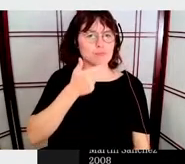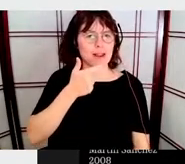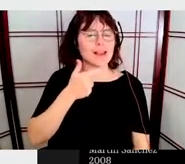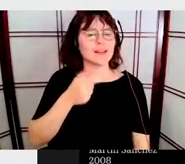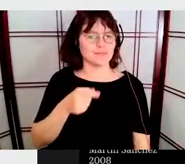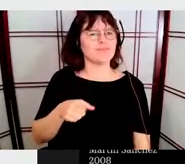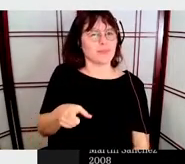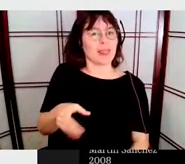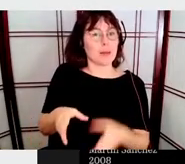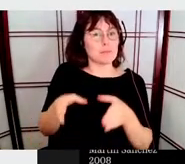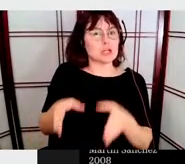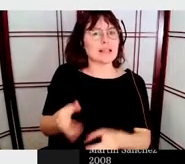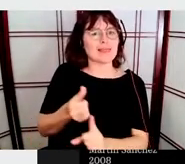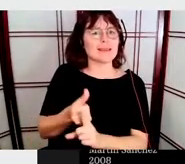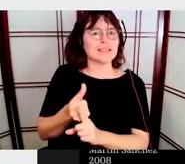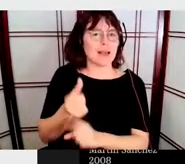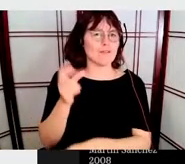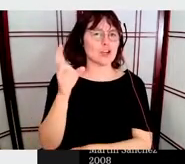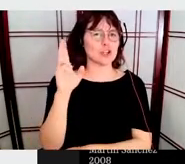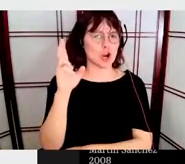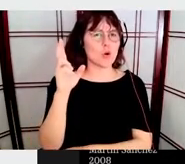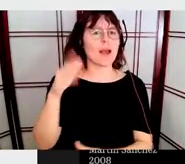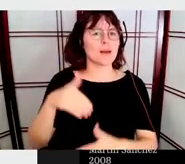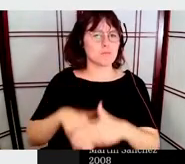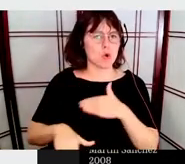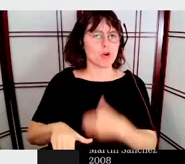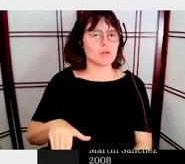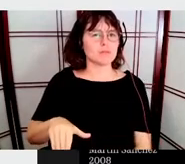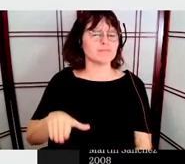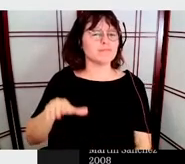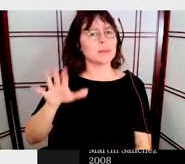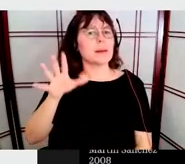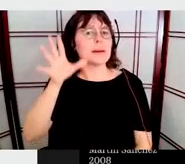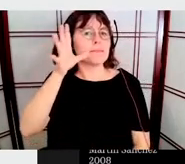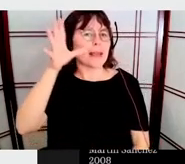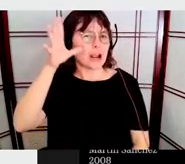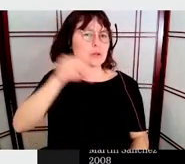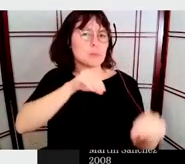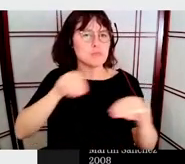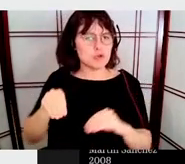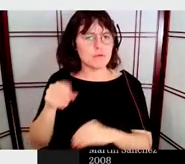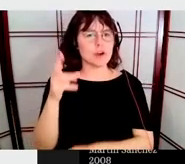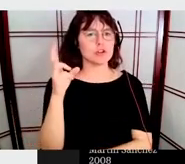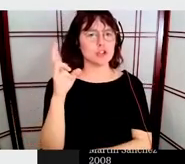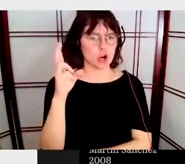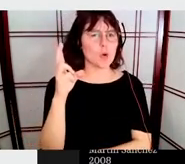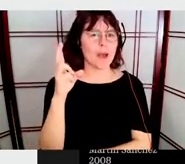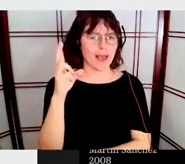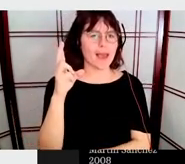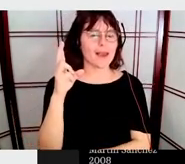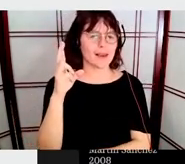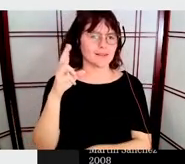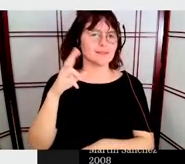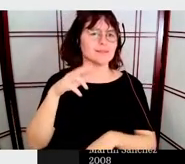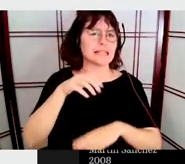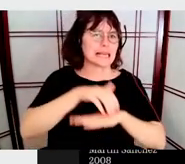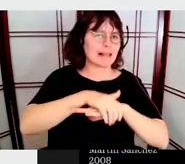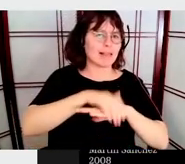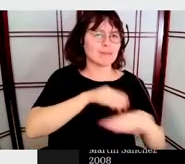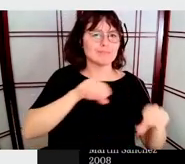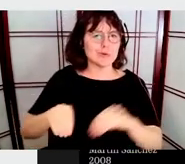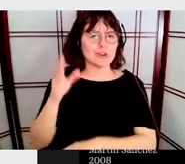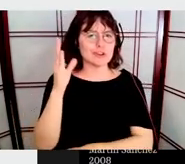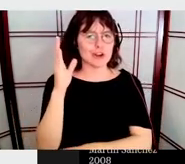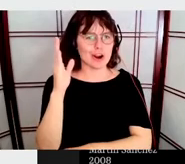Uruguay looking from England, looking here for a new opportunity. After being for five, six years, they